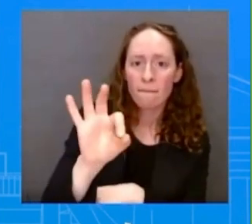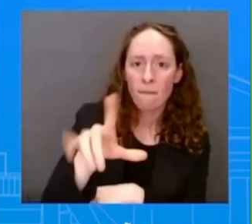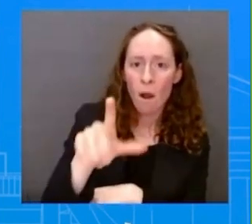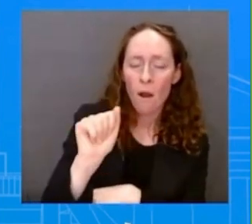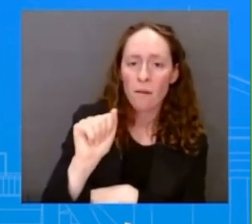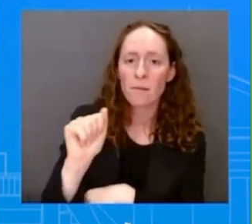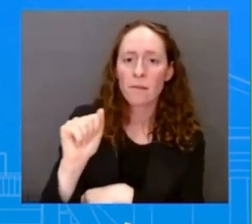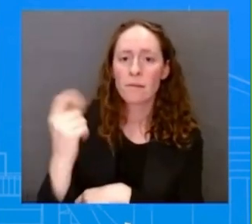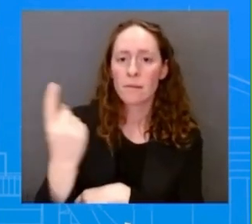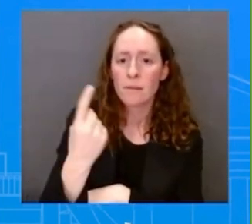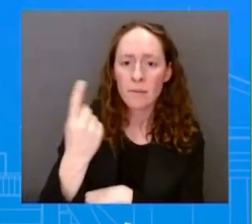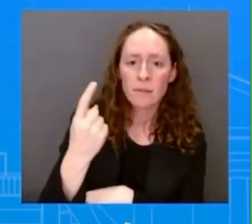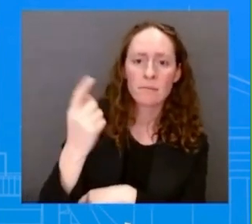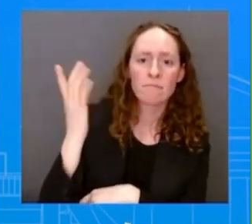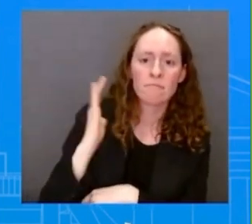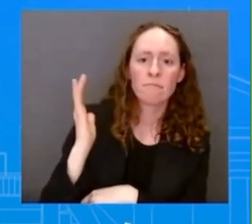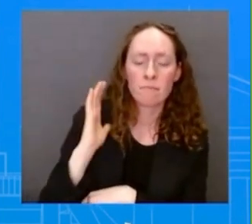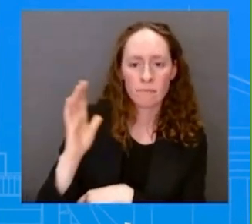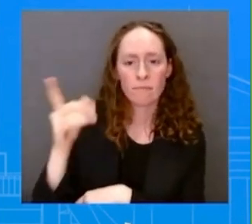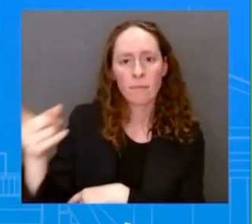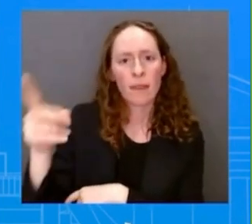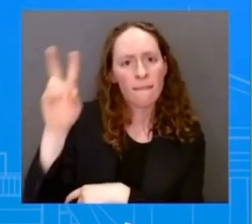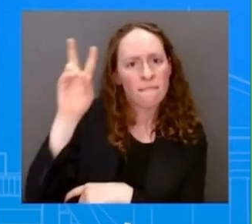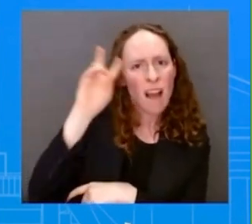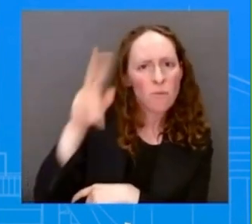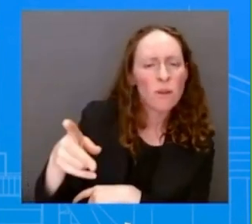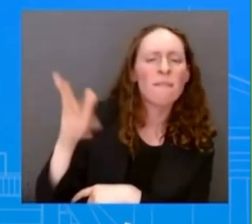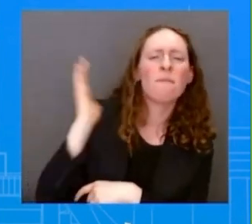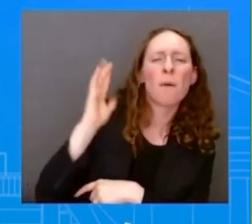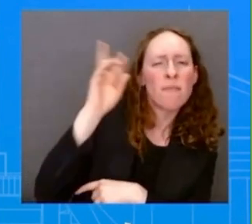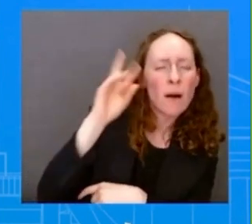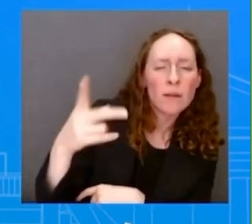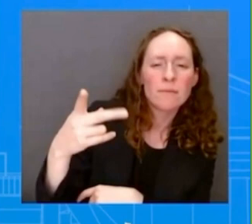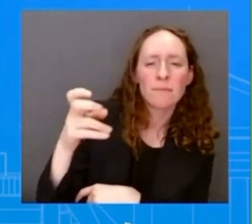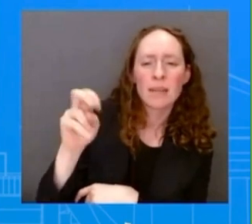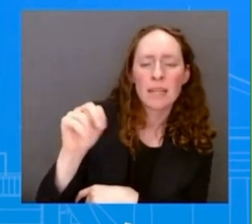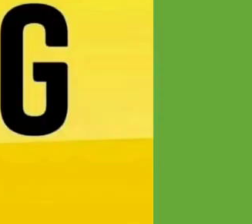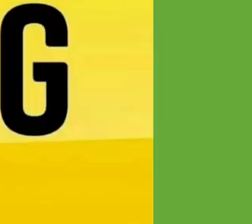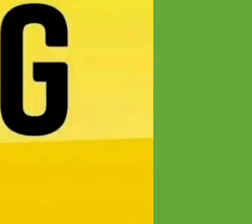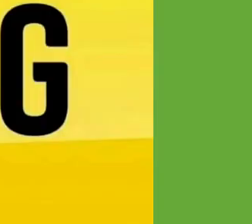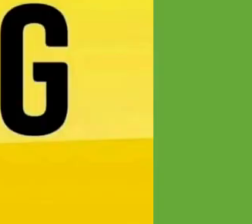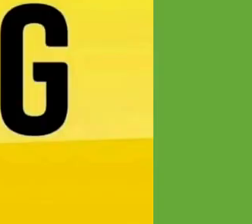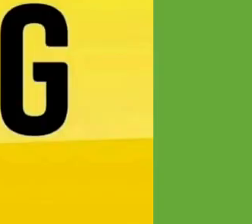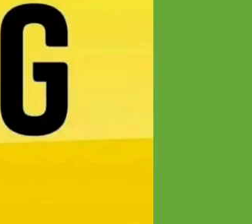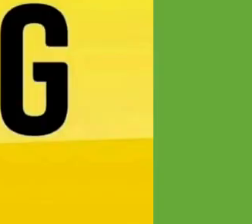Warner said this is where the Biden administration gets an absolute failing grade.